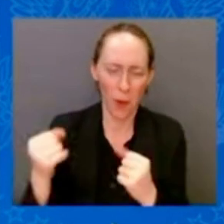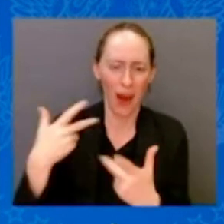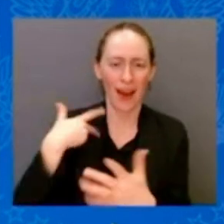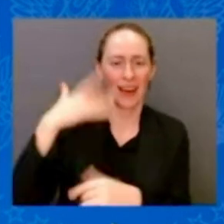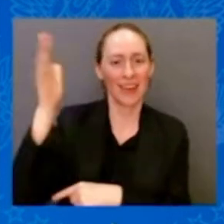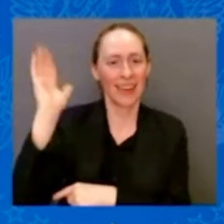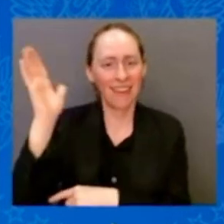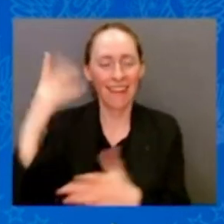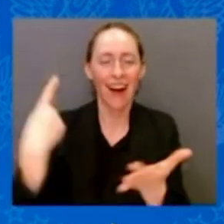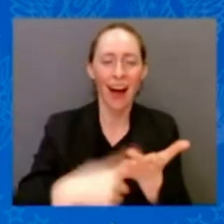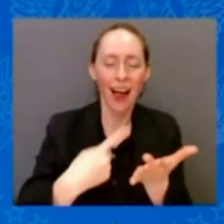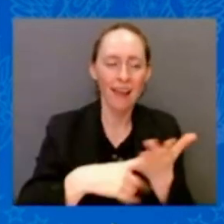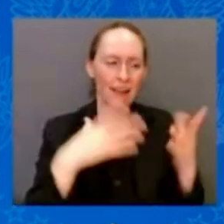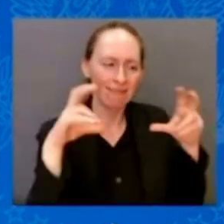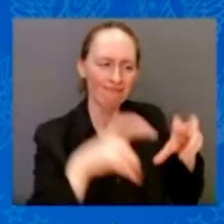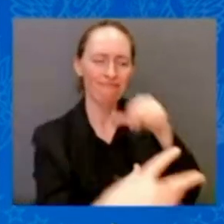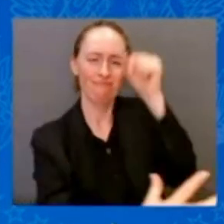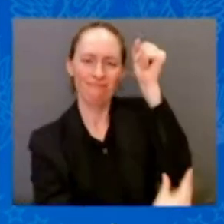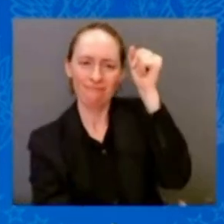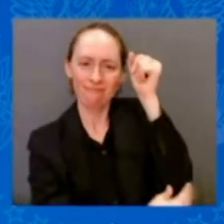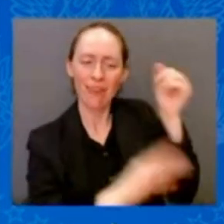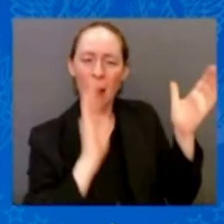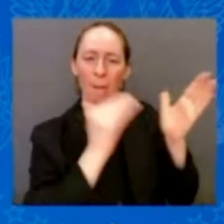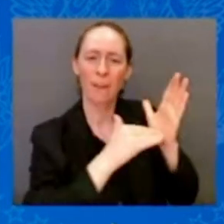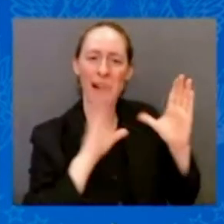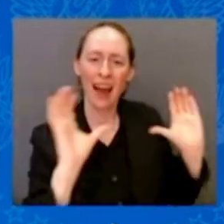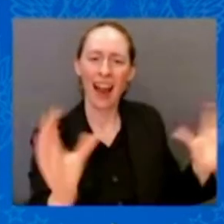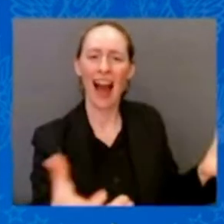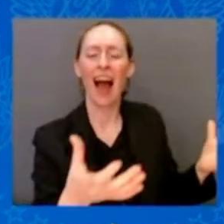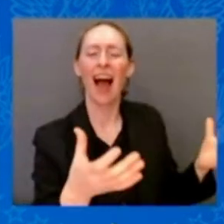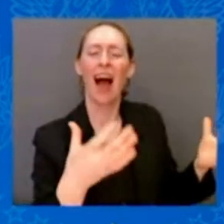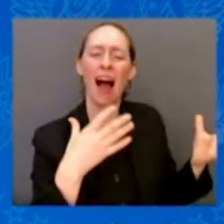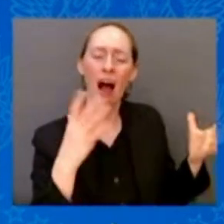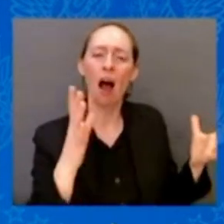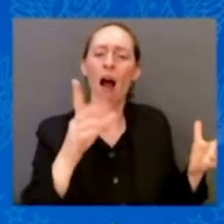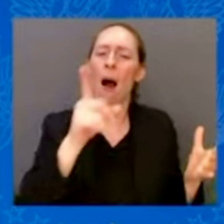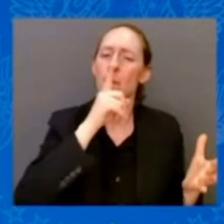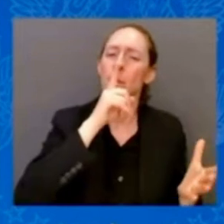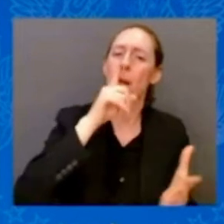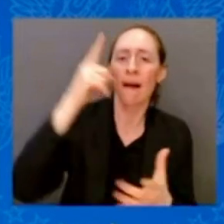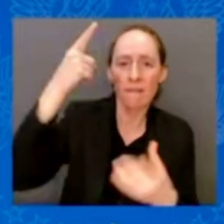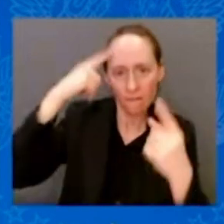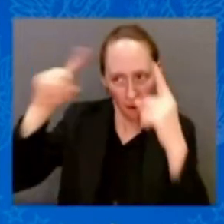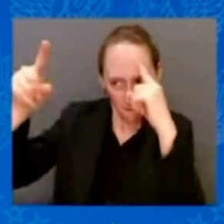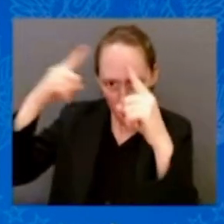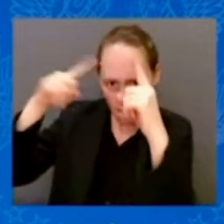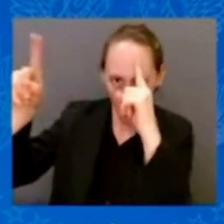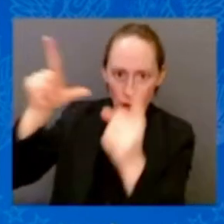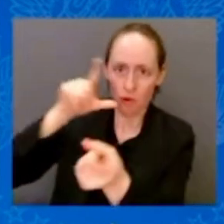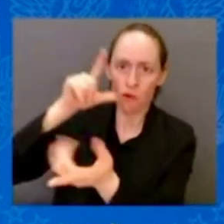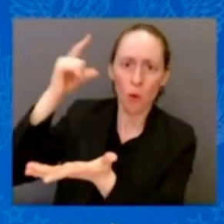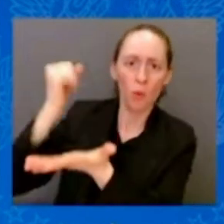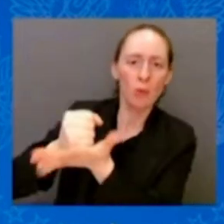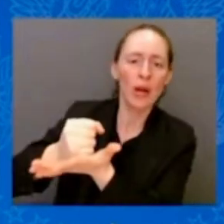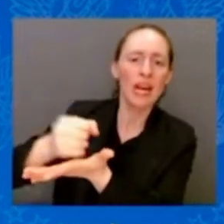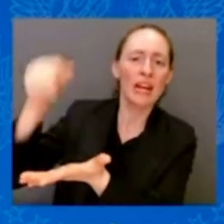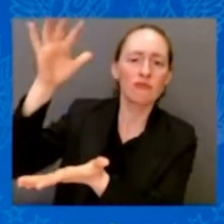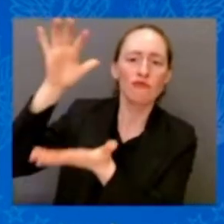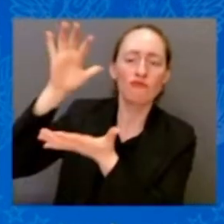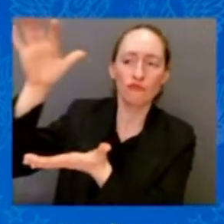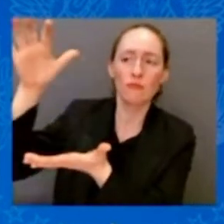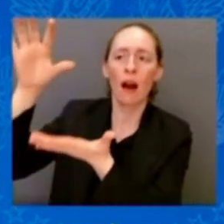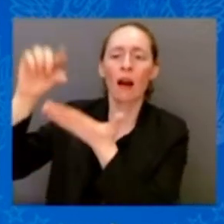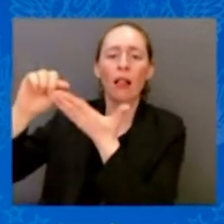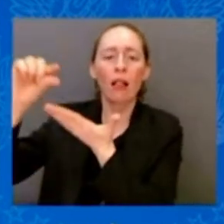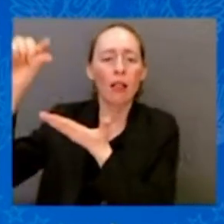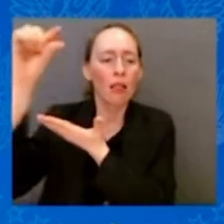-down economics, not allowed to trickle down to my dad's table when we were growing up. Today, I came to Florida to talk about a critical piece of that plan